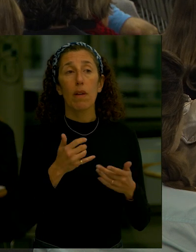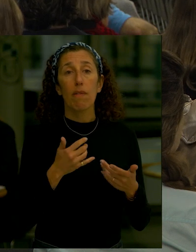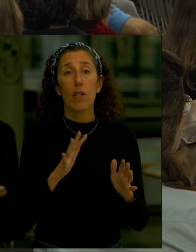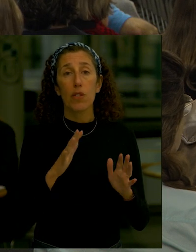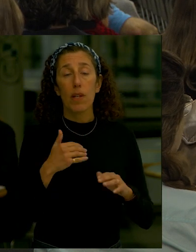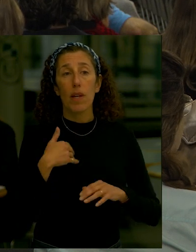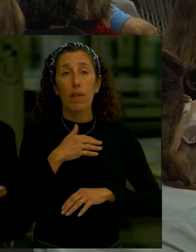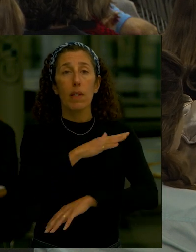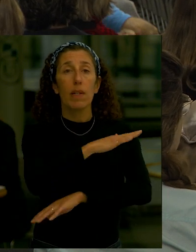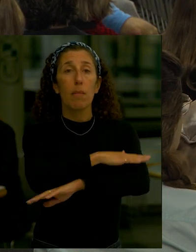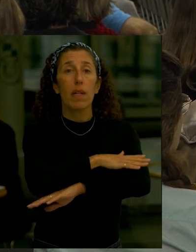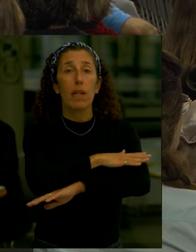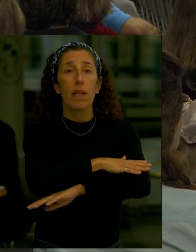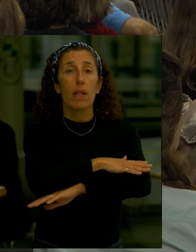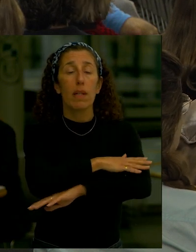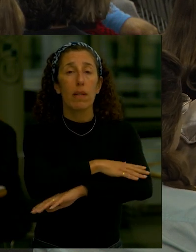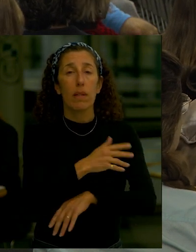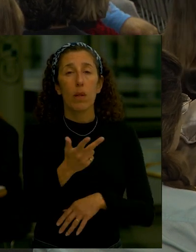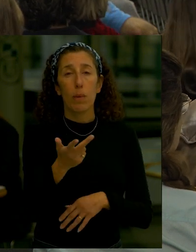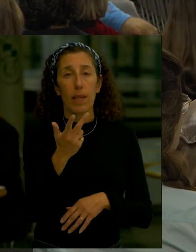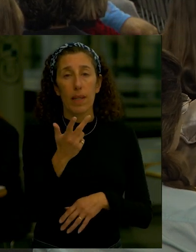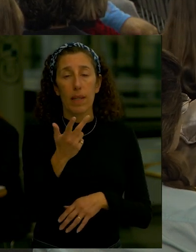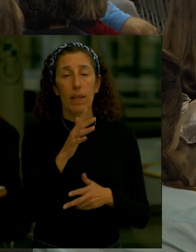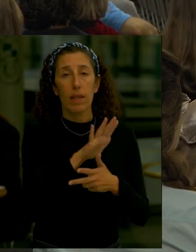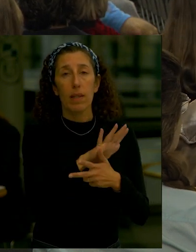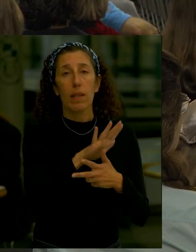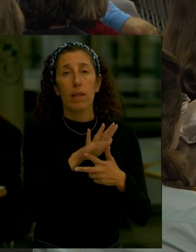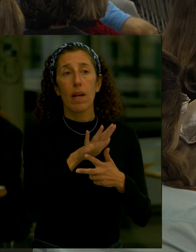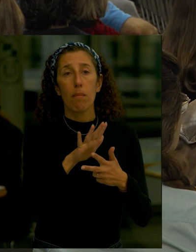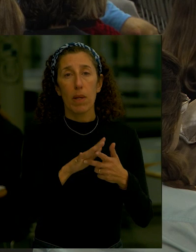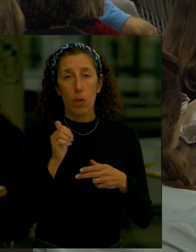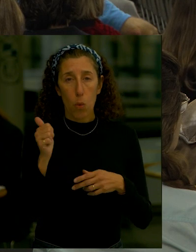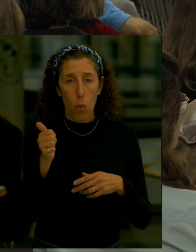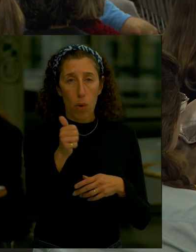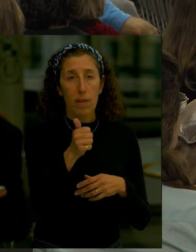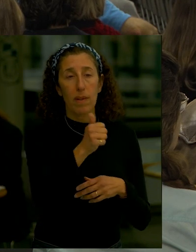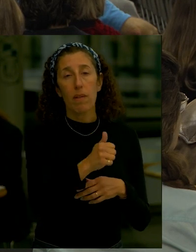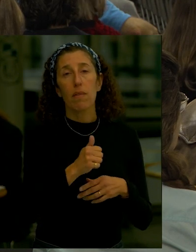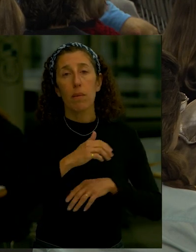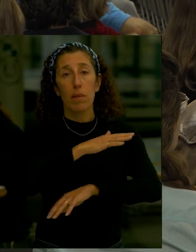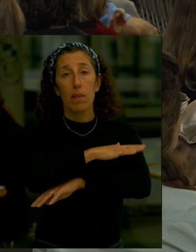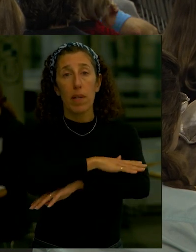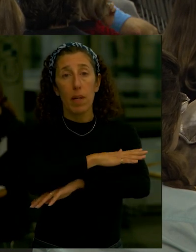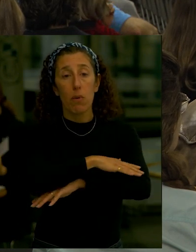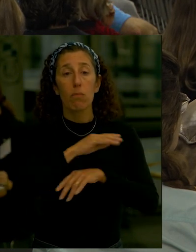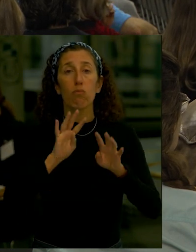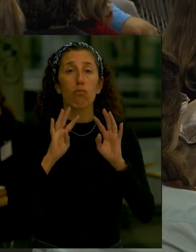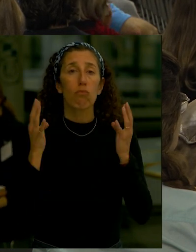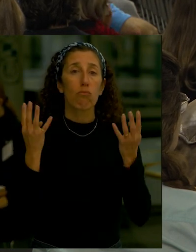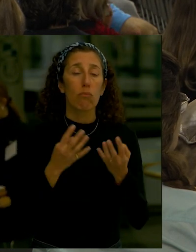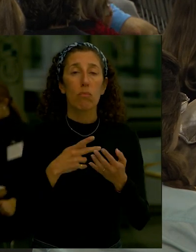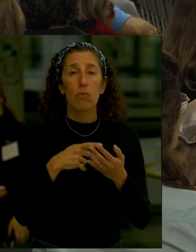table topics on three topics and you'll be able to visit the tables and talk with the project team in more depth